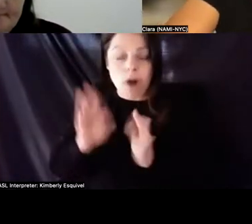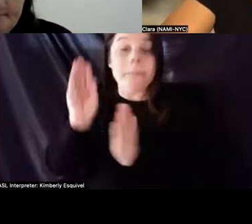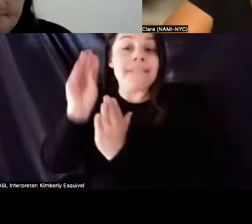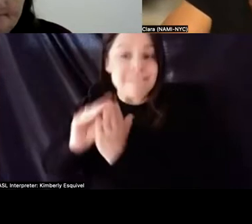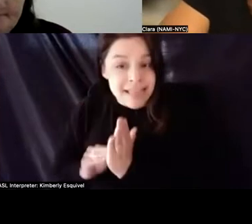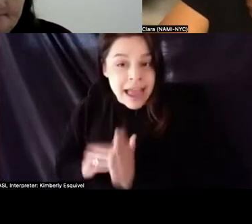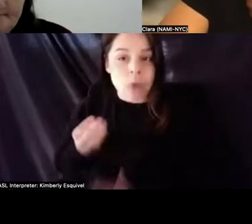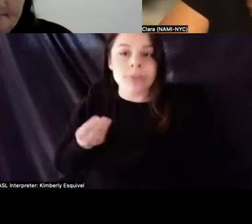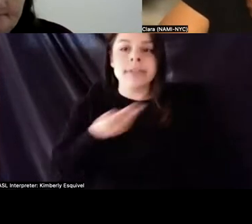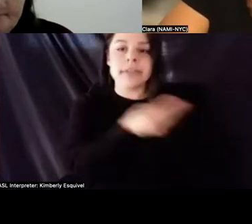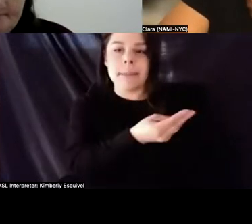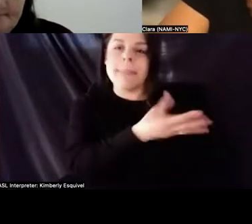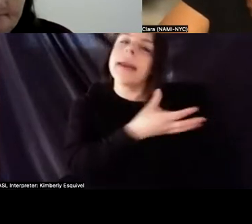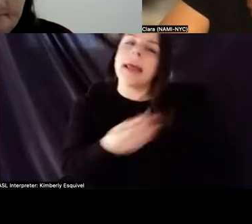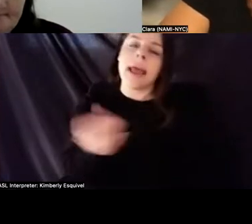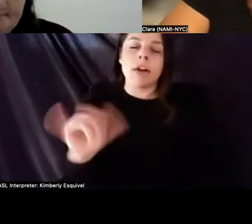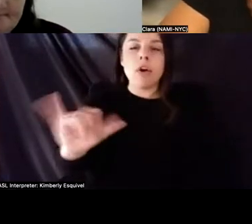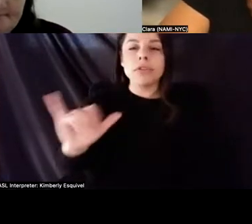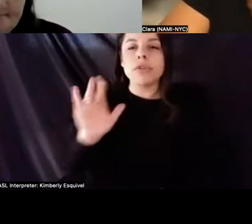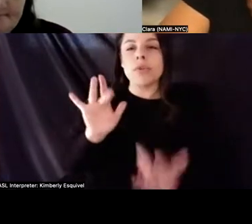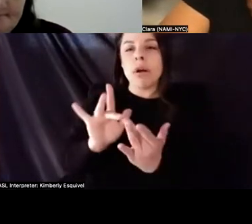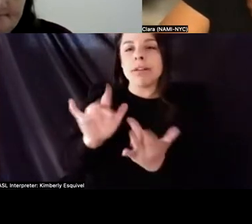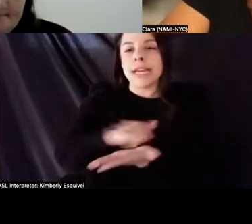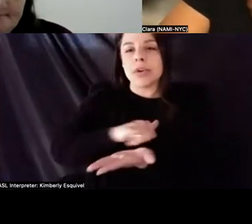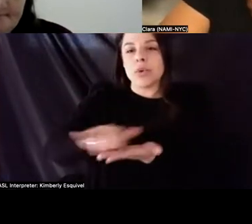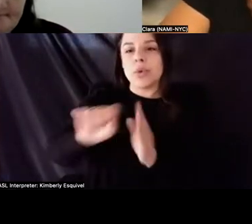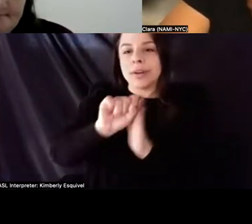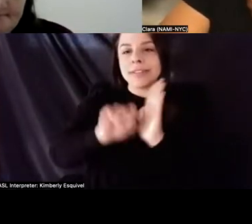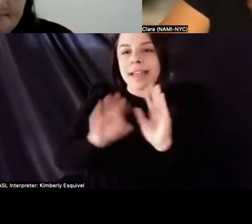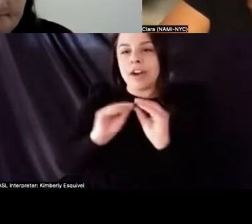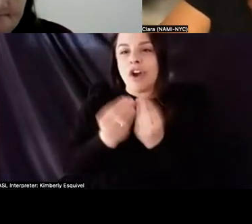it, and then also contact the New York state office of mental health and make a